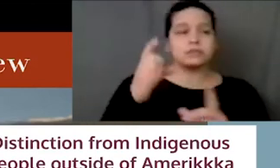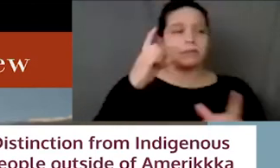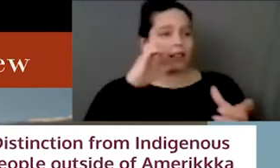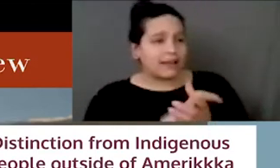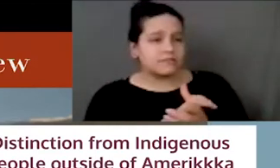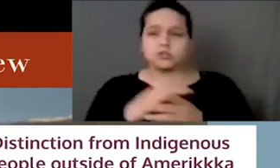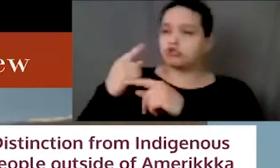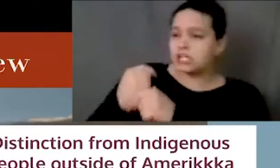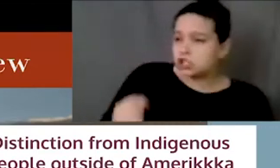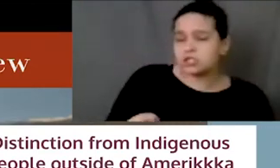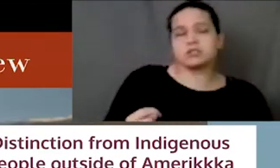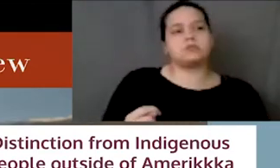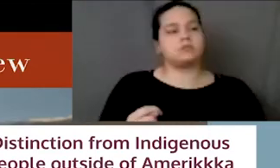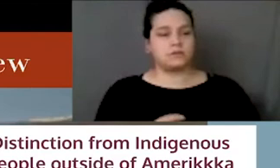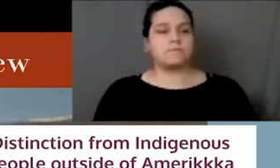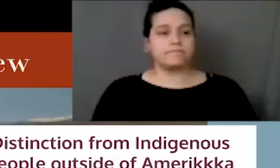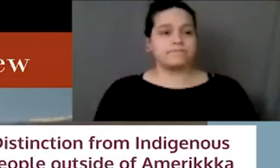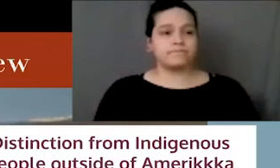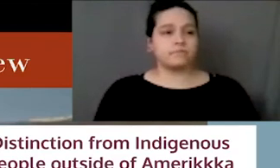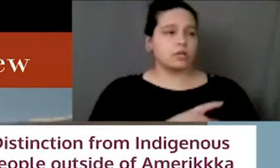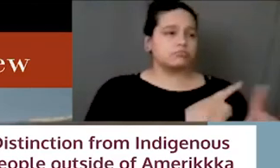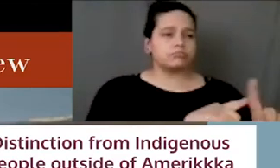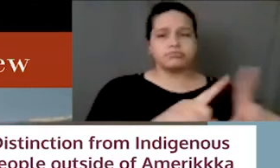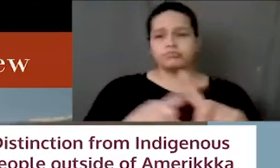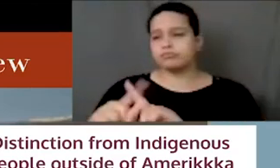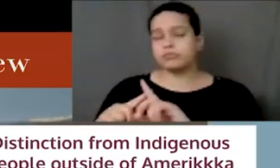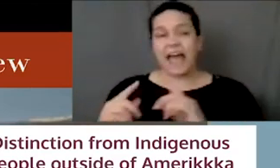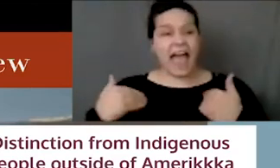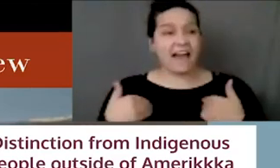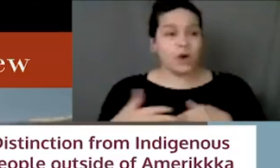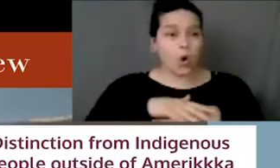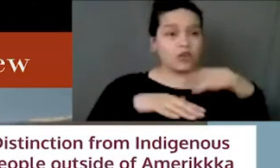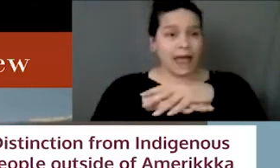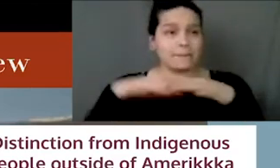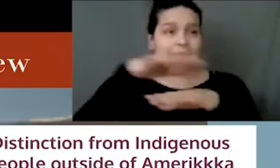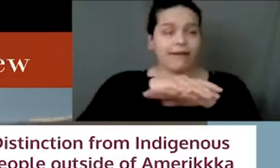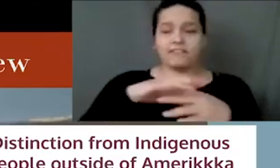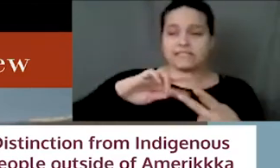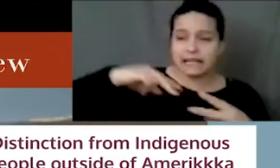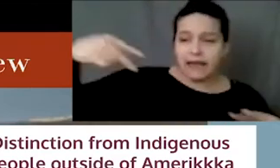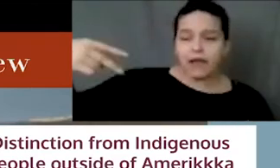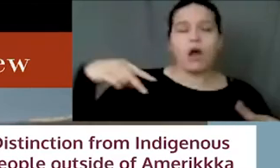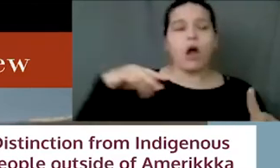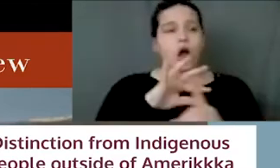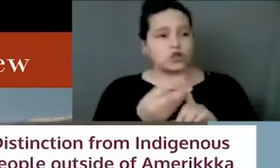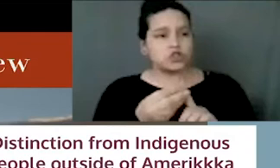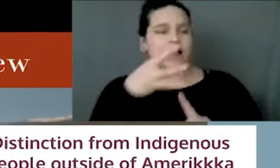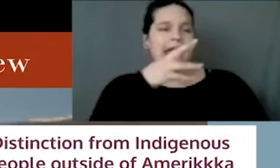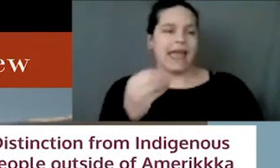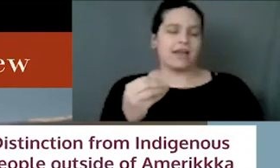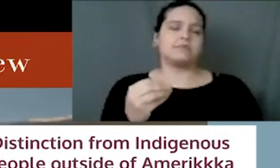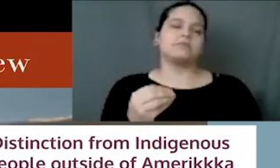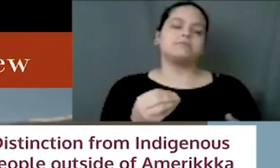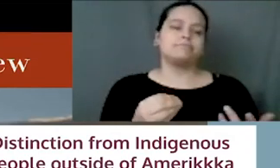There is prominent overlapping of DNA, of culture, and imposed consequences